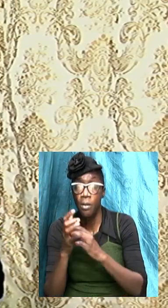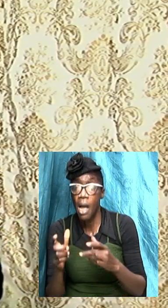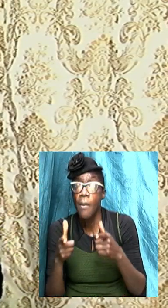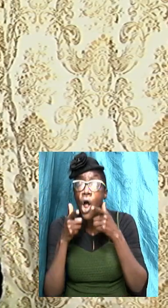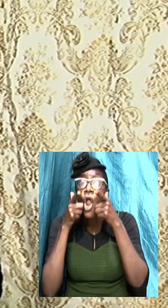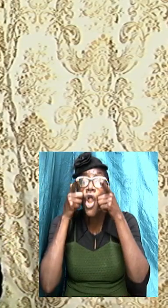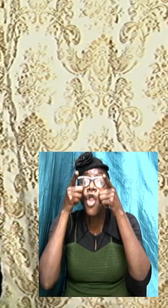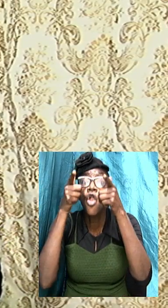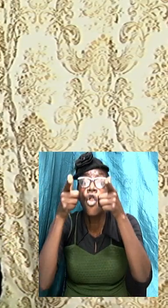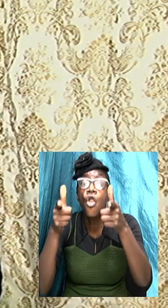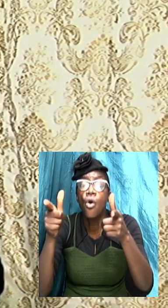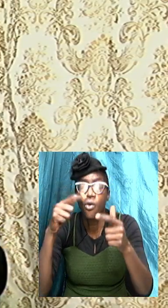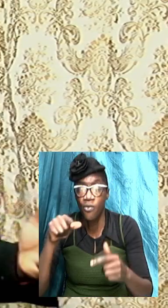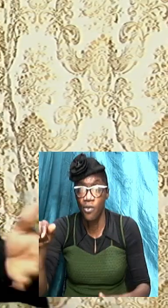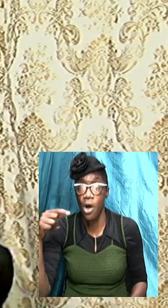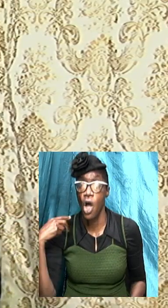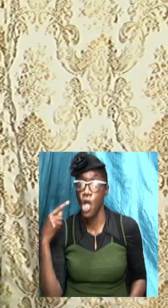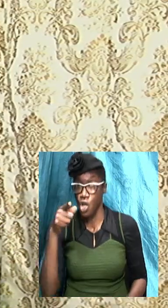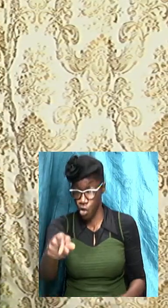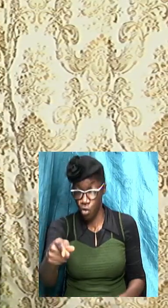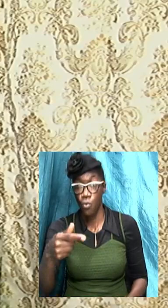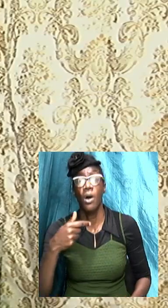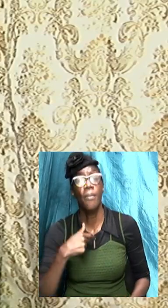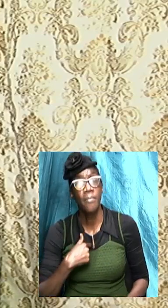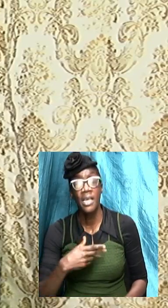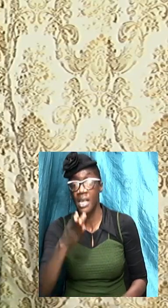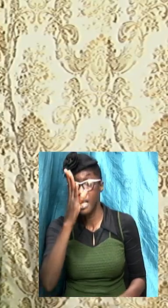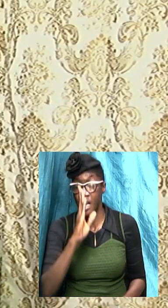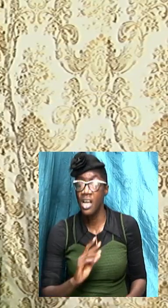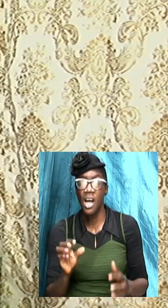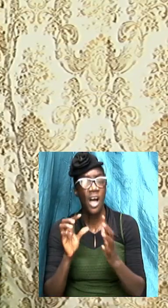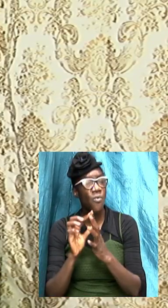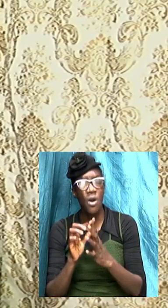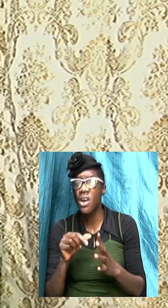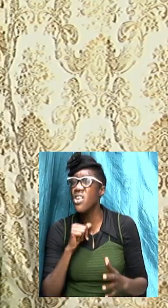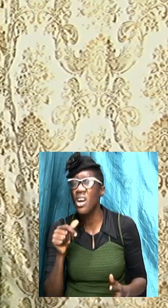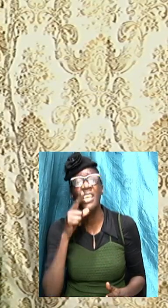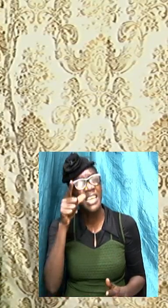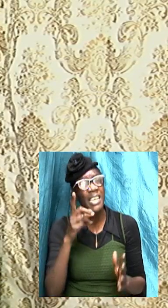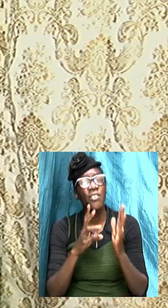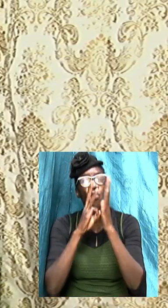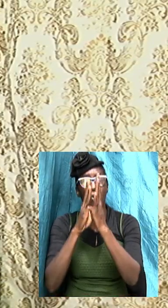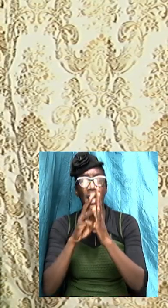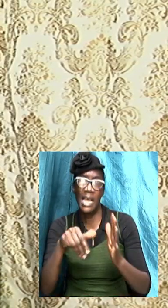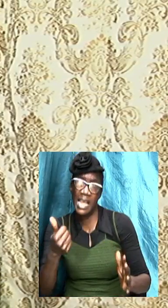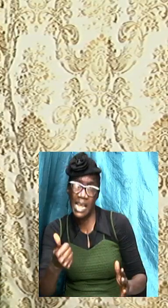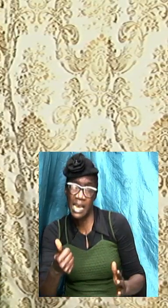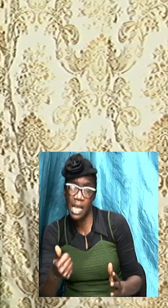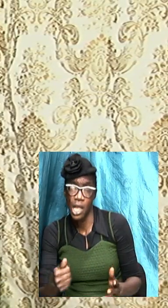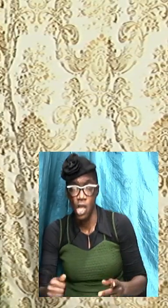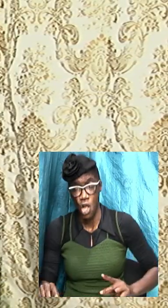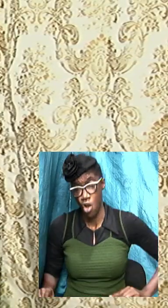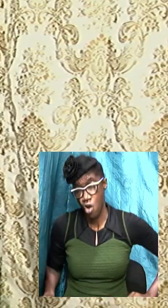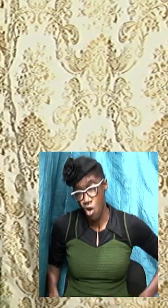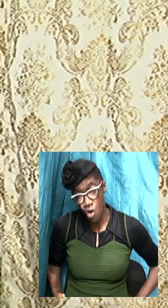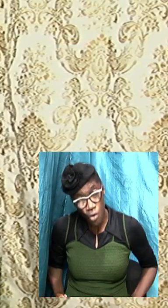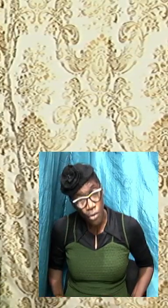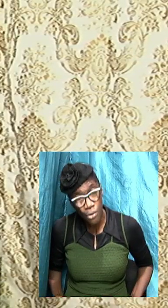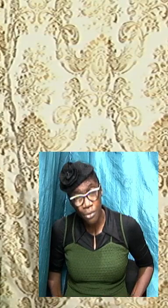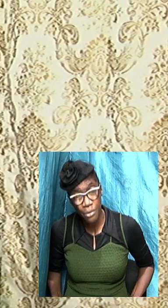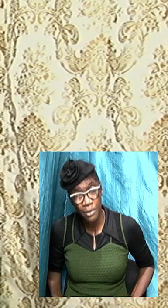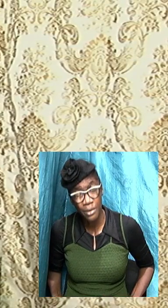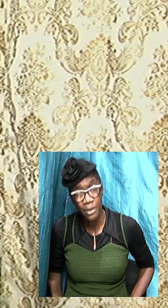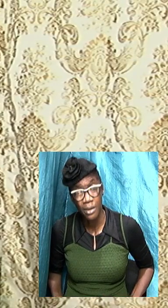man it's God word and it's not his will that any should perish I like the Bible for the fact that the Bible